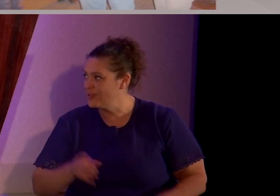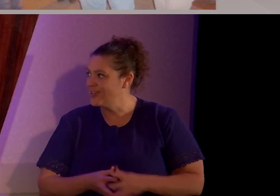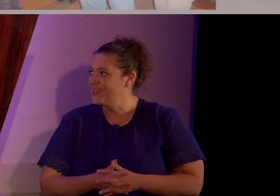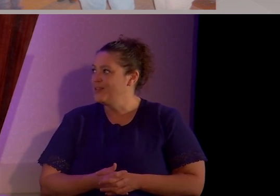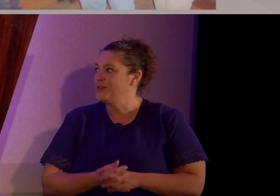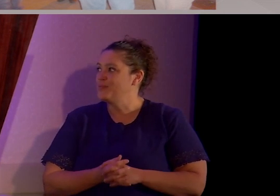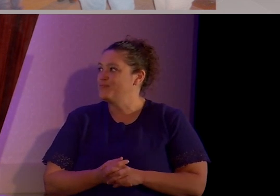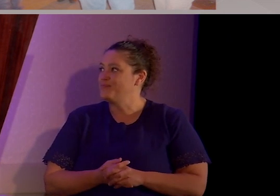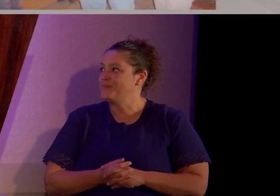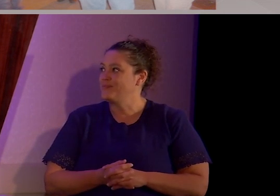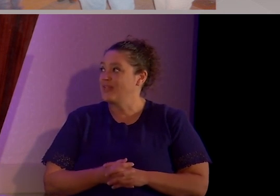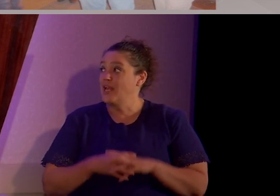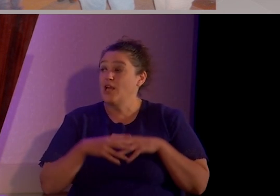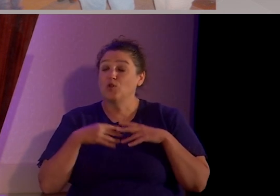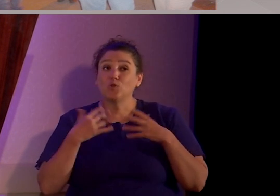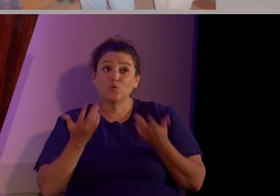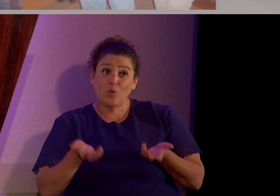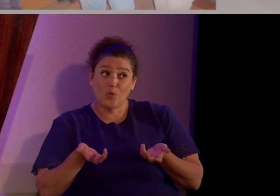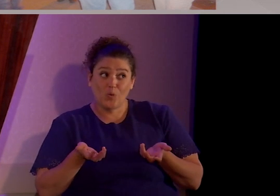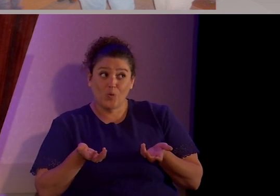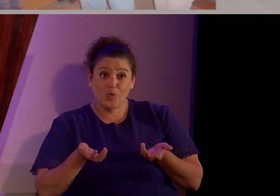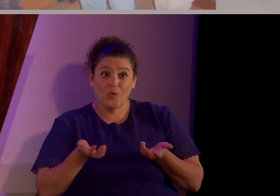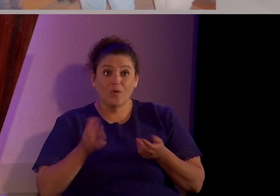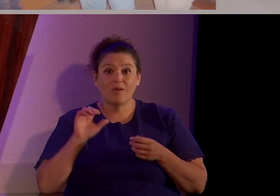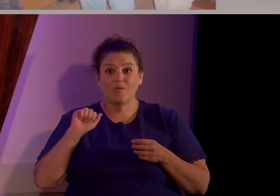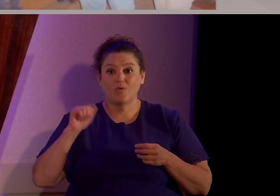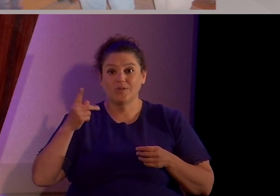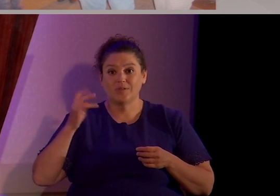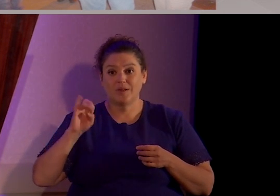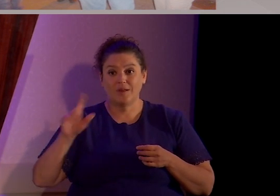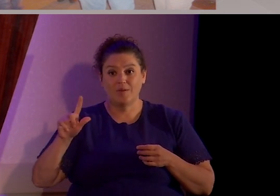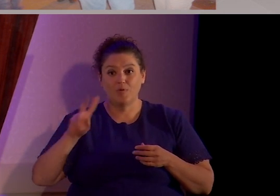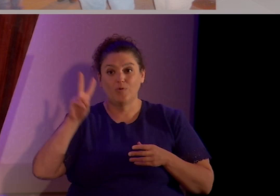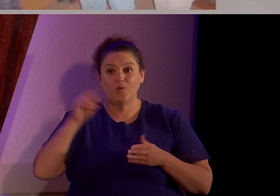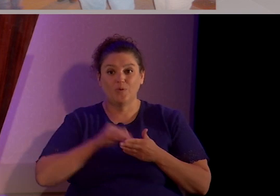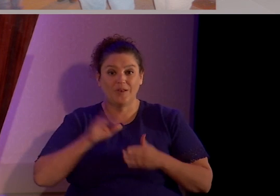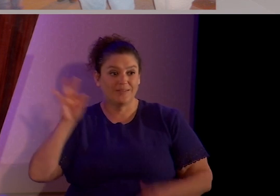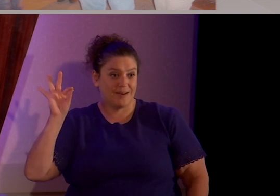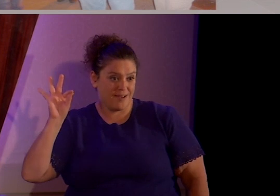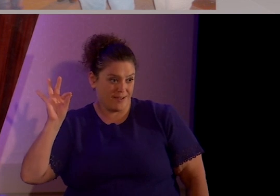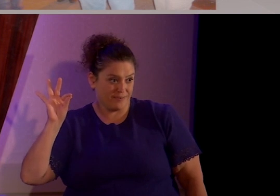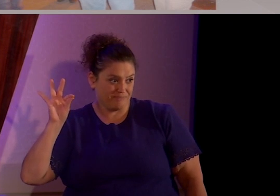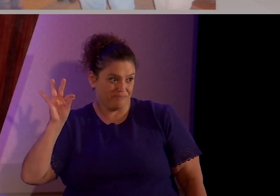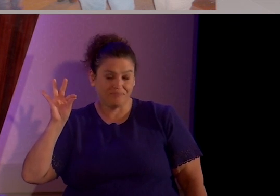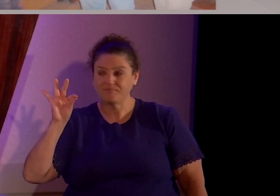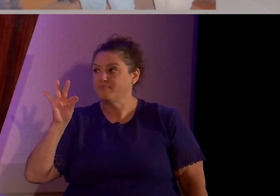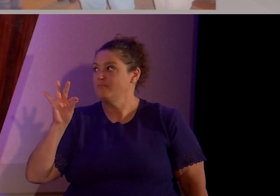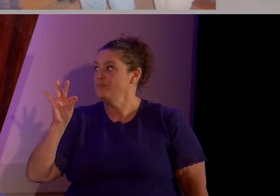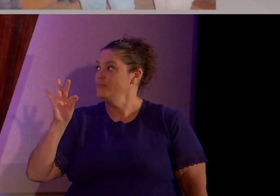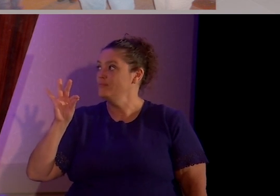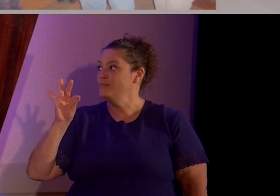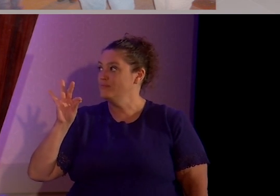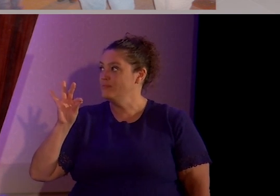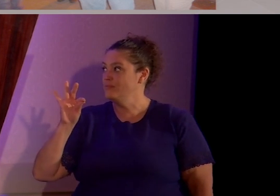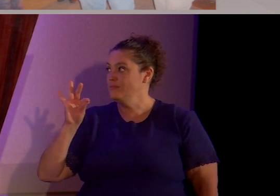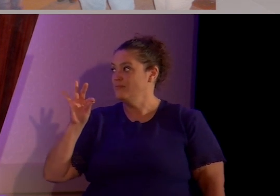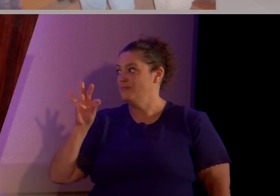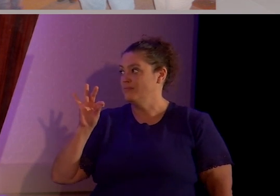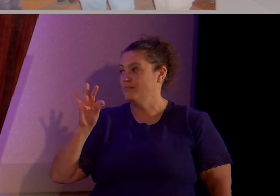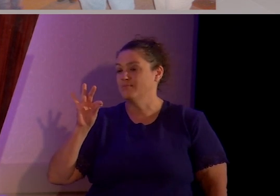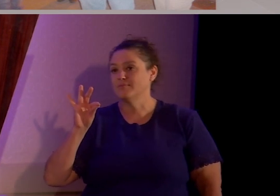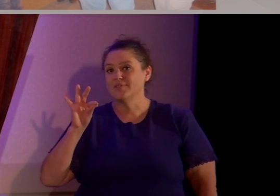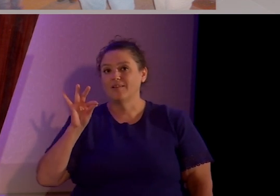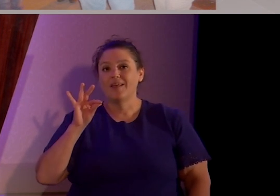So, it was April 2009, and